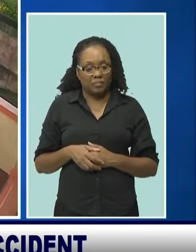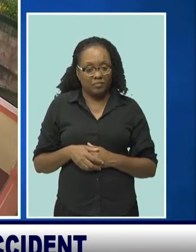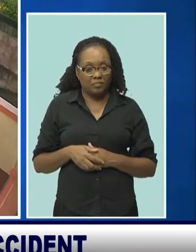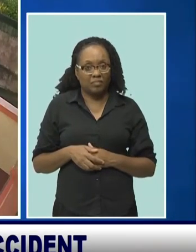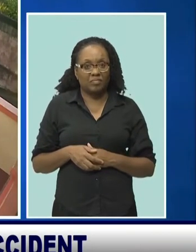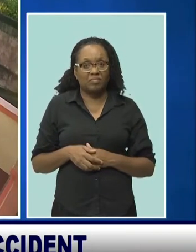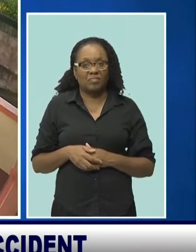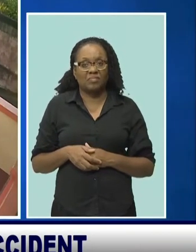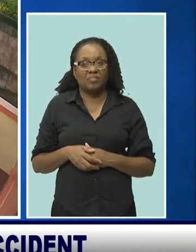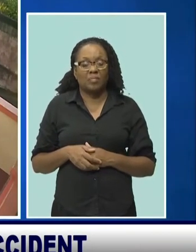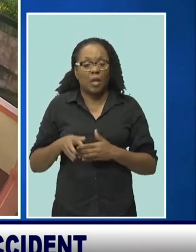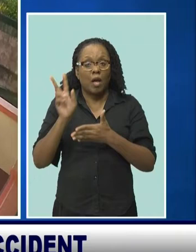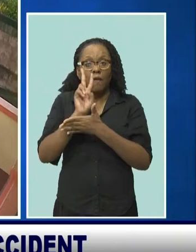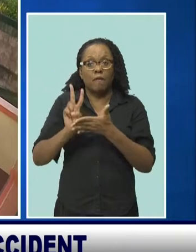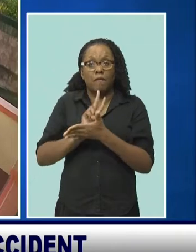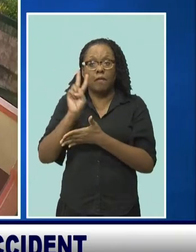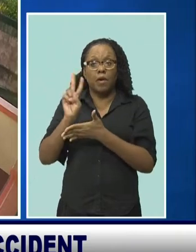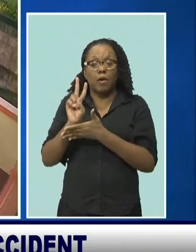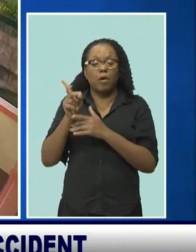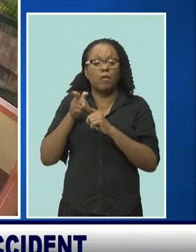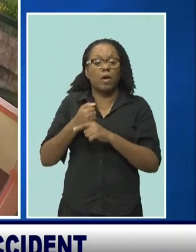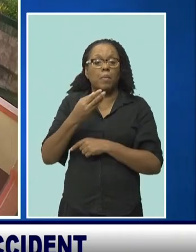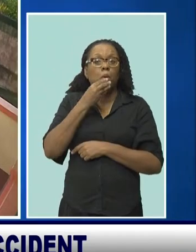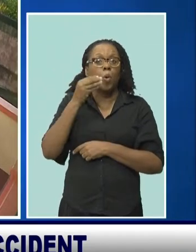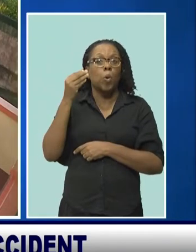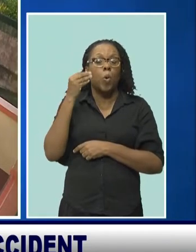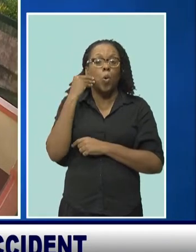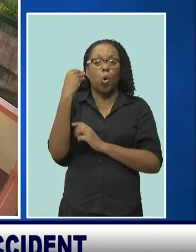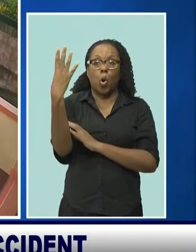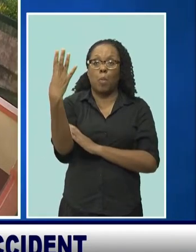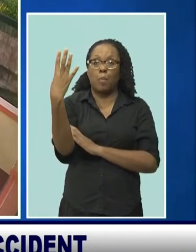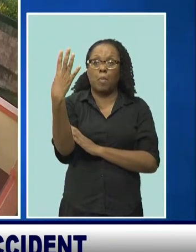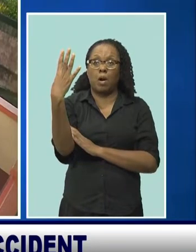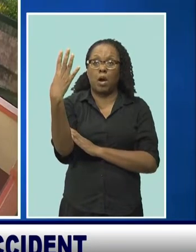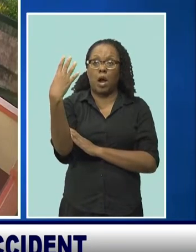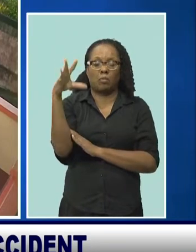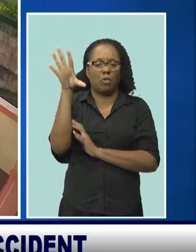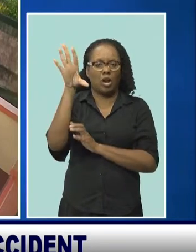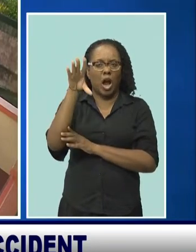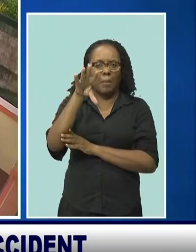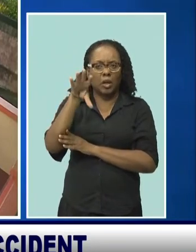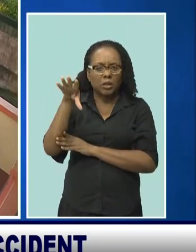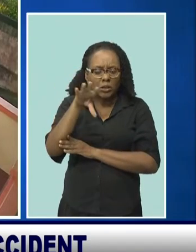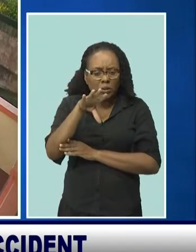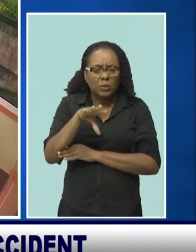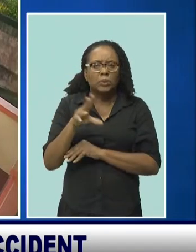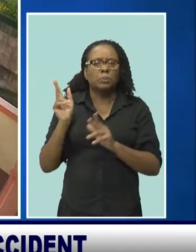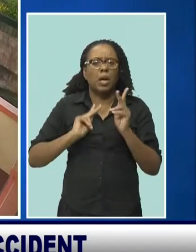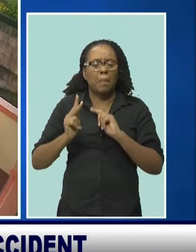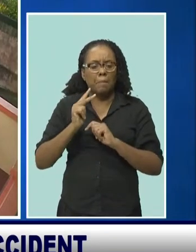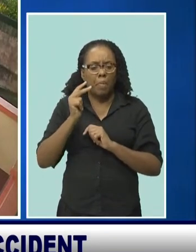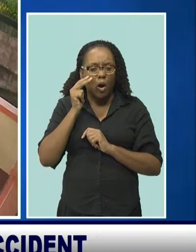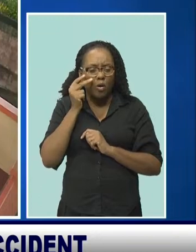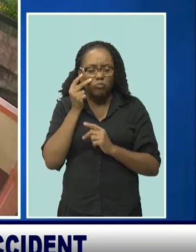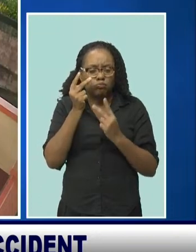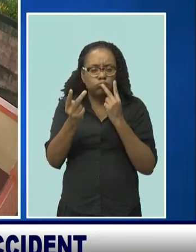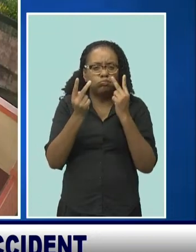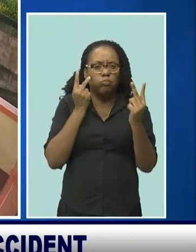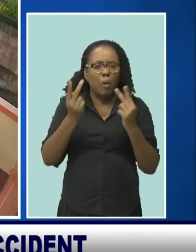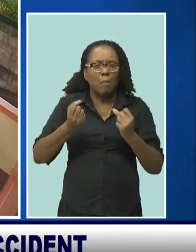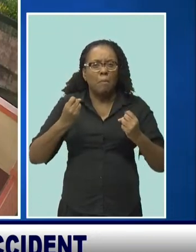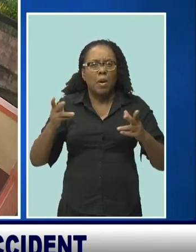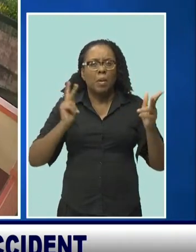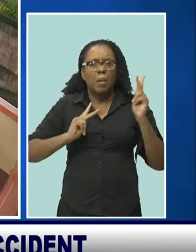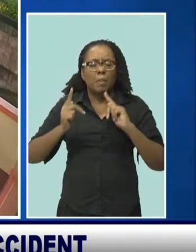This video footage from a home security camera has been in heavy rotation on social media today, with thousands viewing